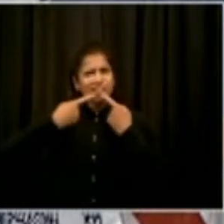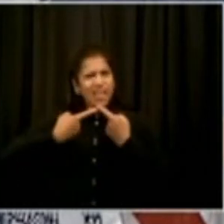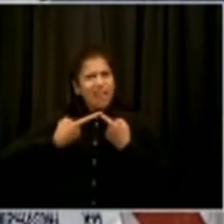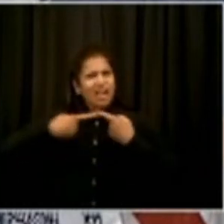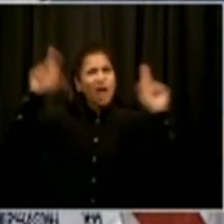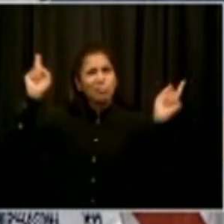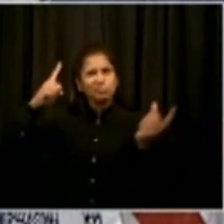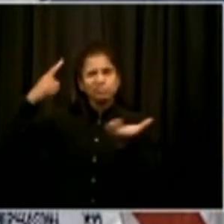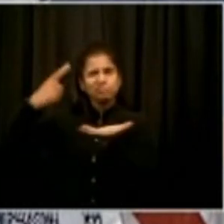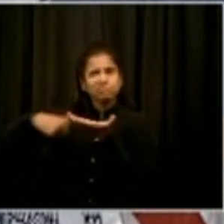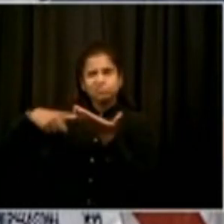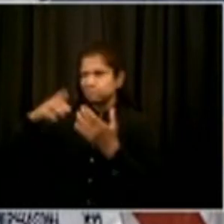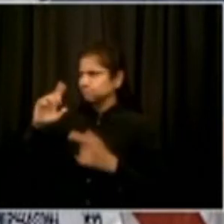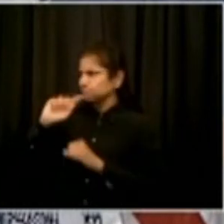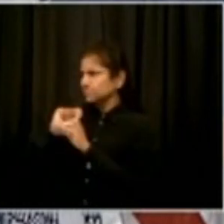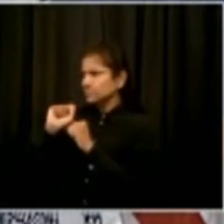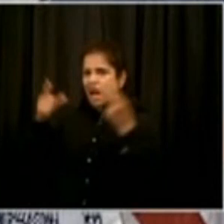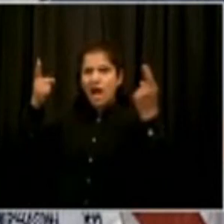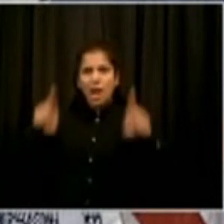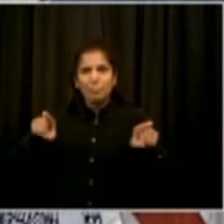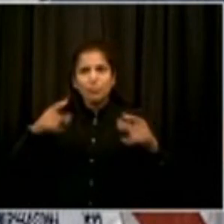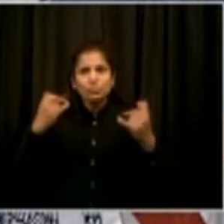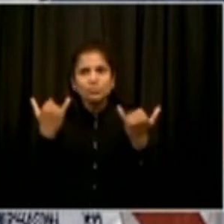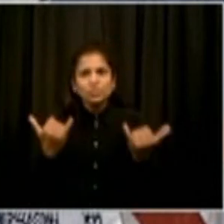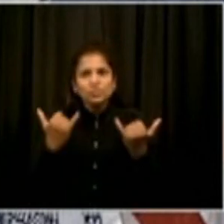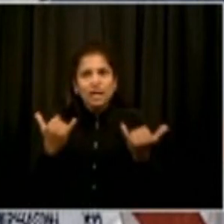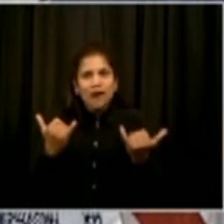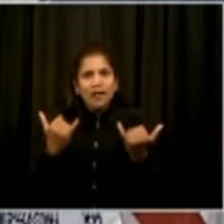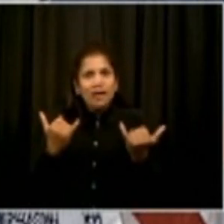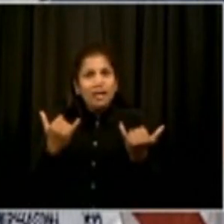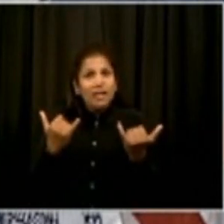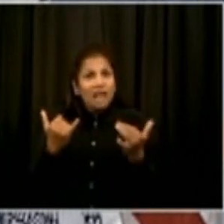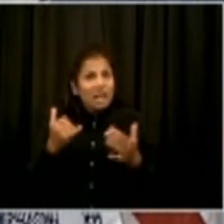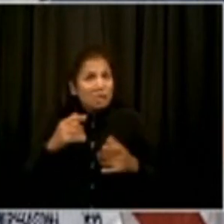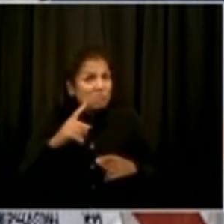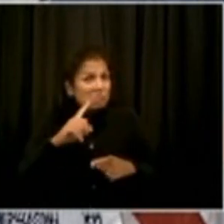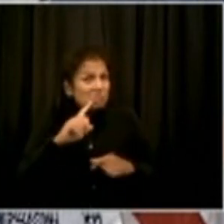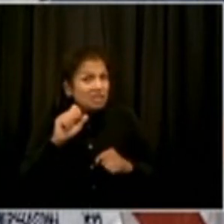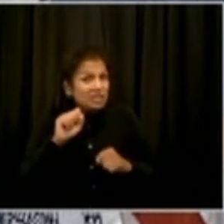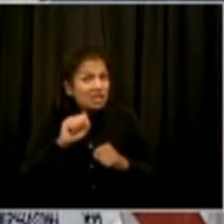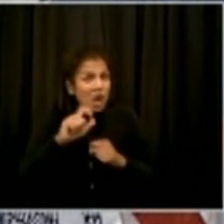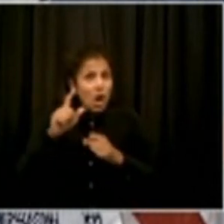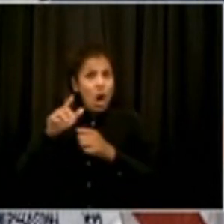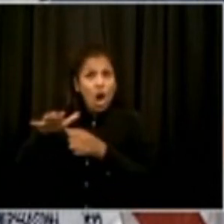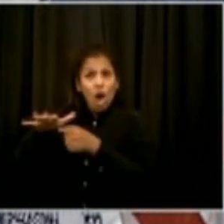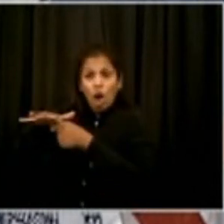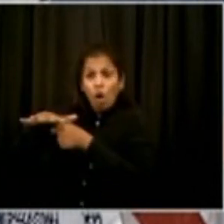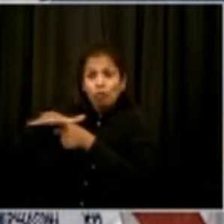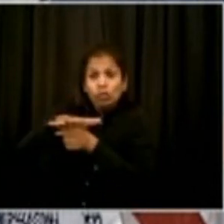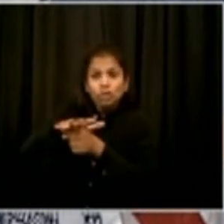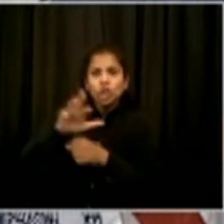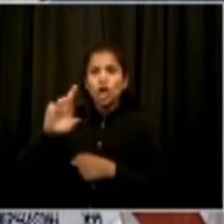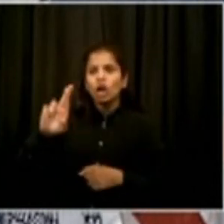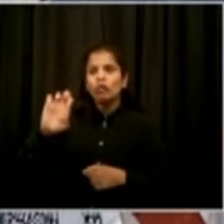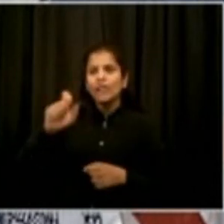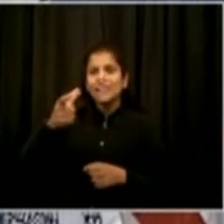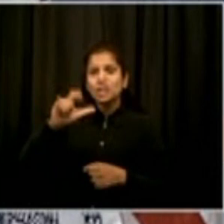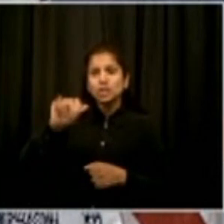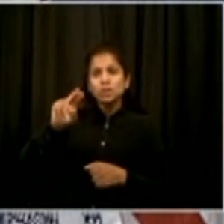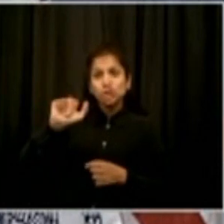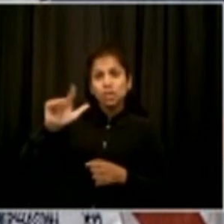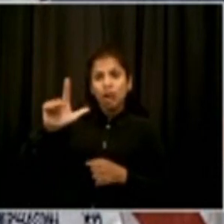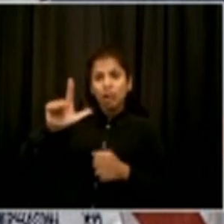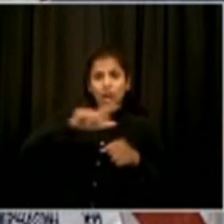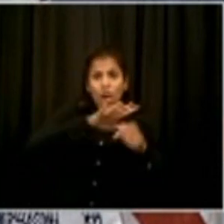it's going to be a region by region thing, what the metric is for each region of the number of people with the infection rate.